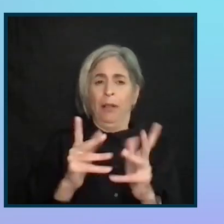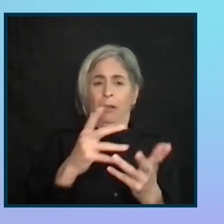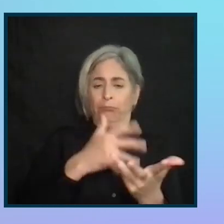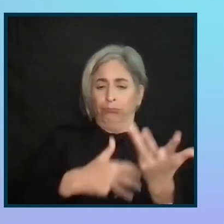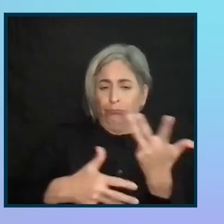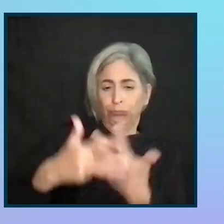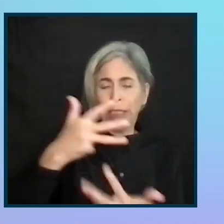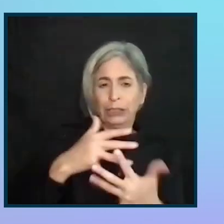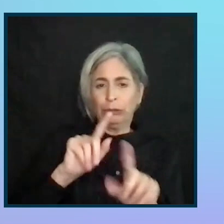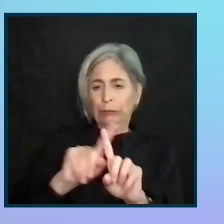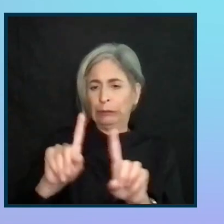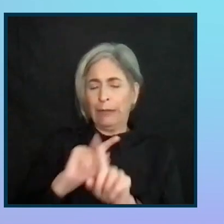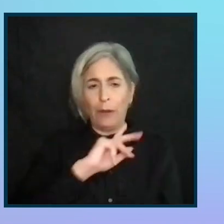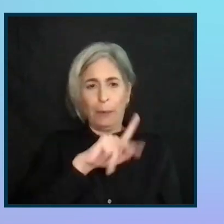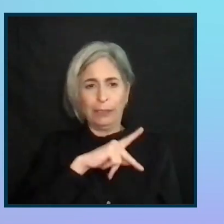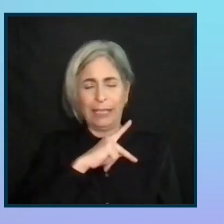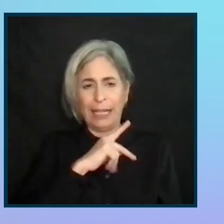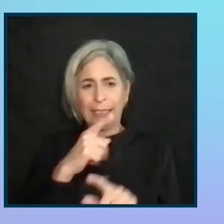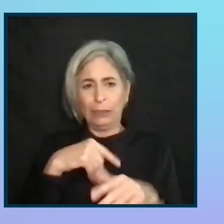different personalities in the company.